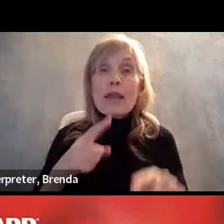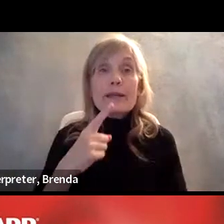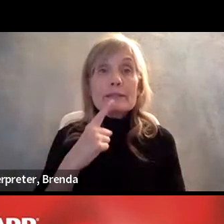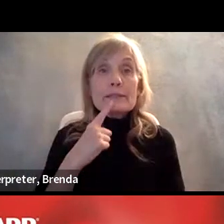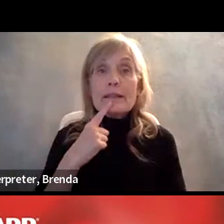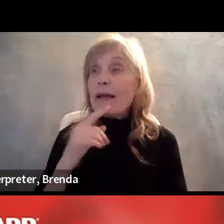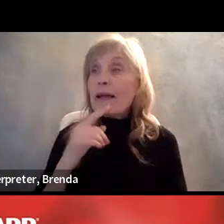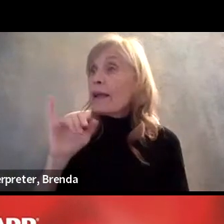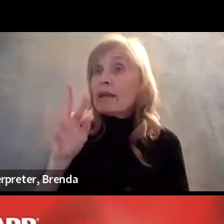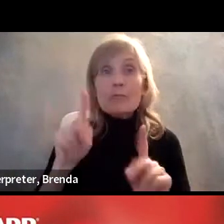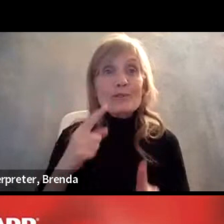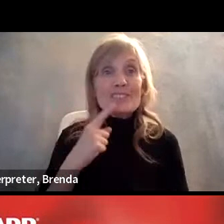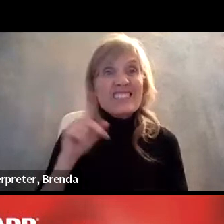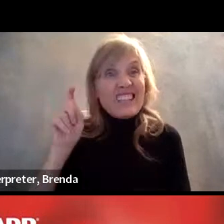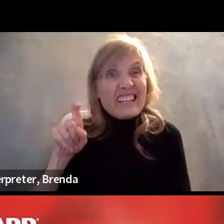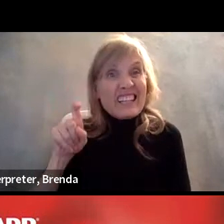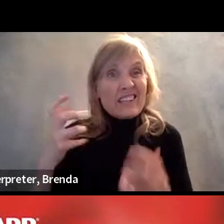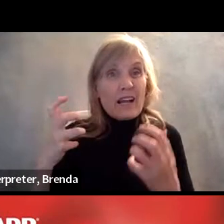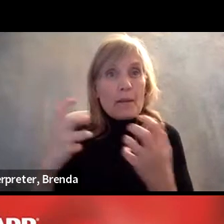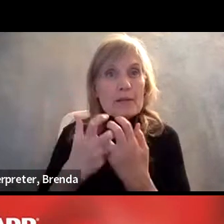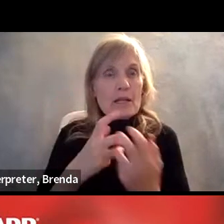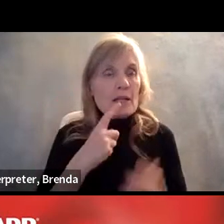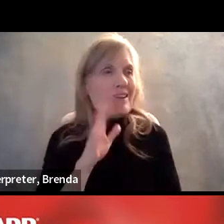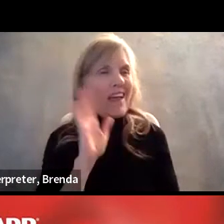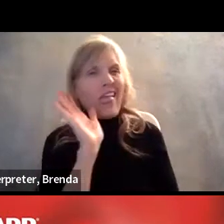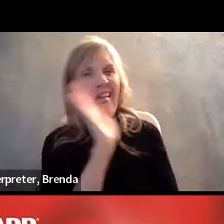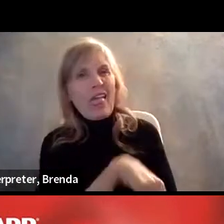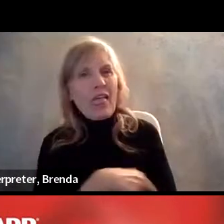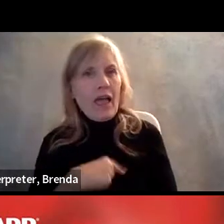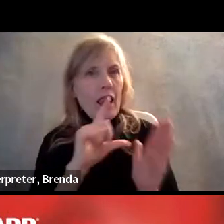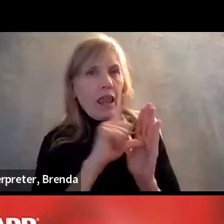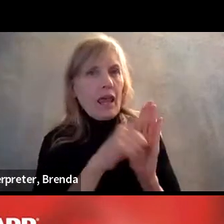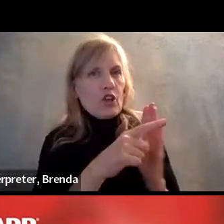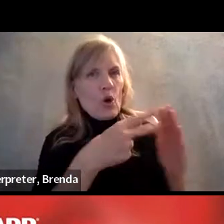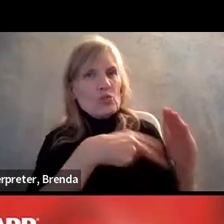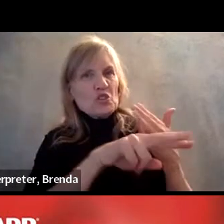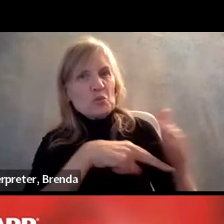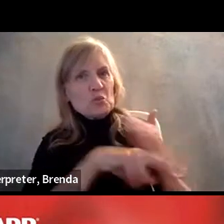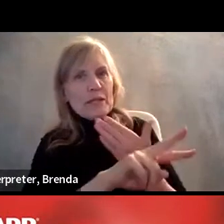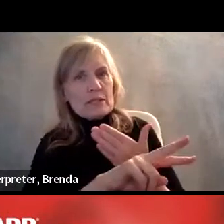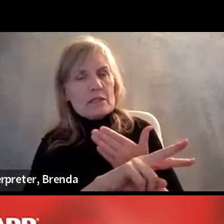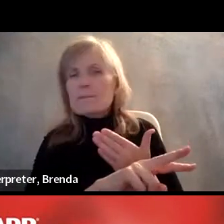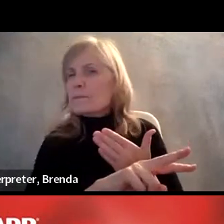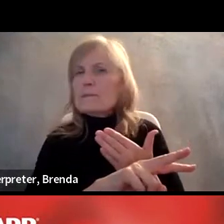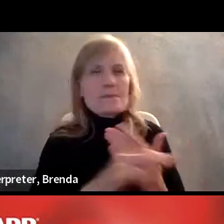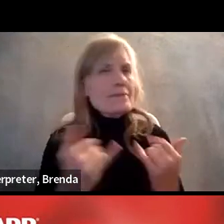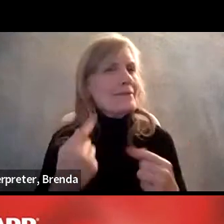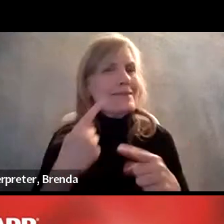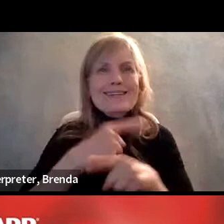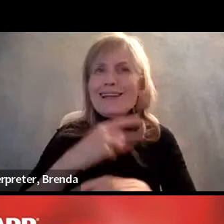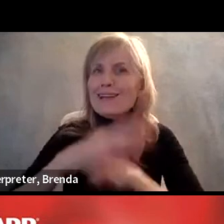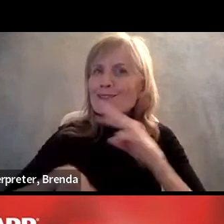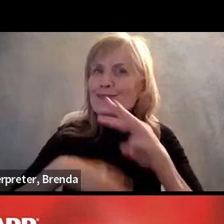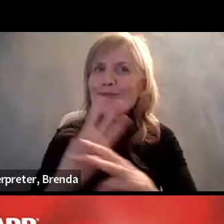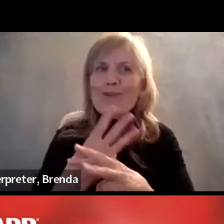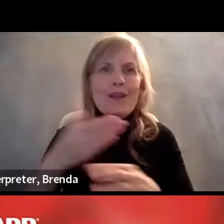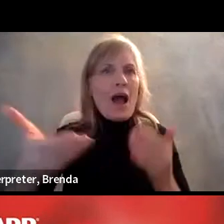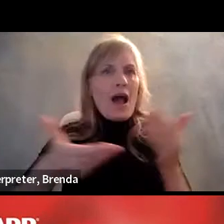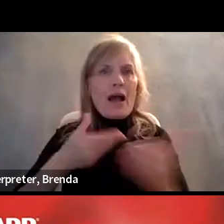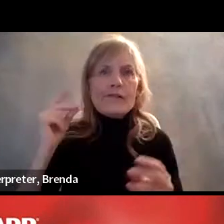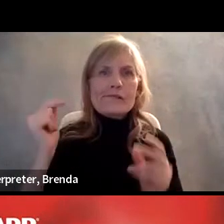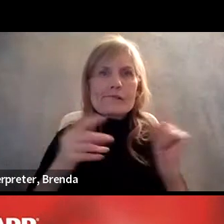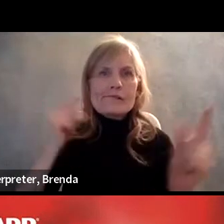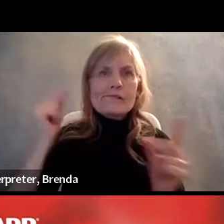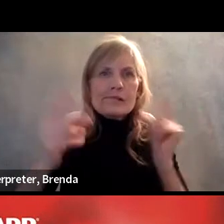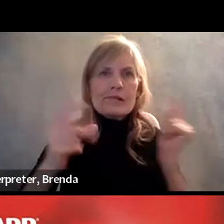accommodation and say, oh, I'm going to have to get back to you in a couple of weeks because hiring moves fast these days. Um, and you, you don't have that